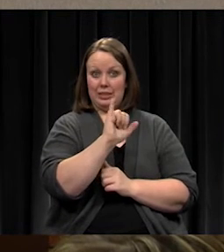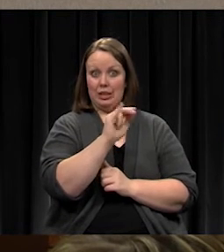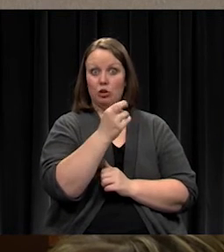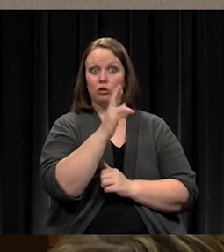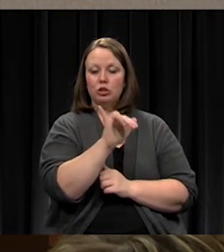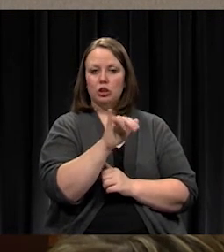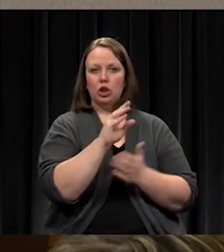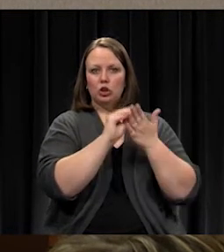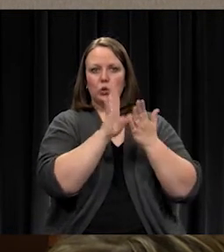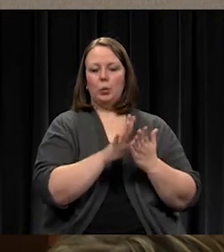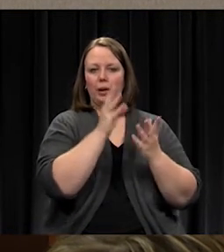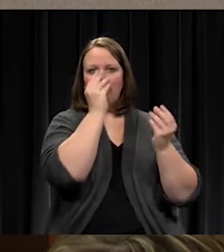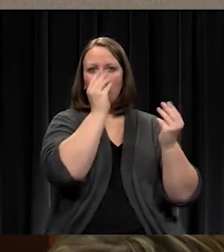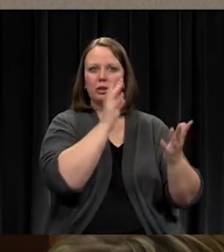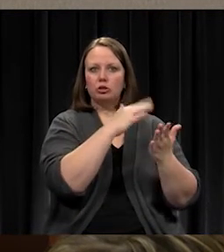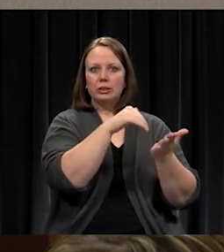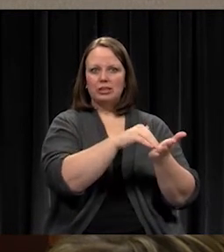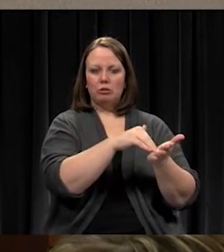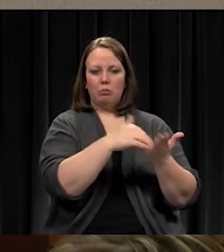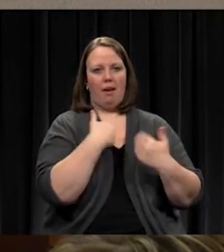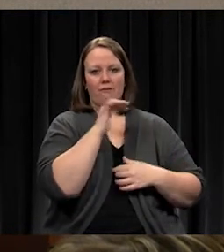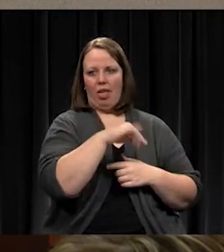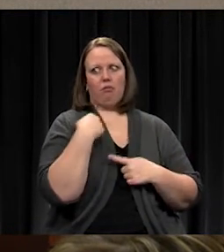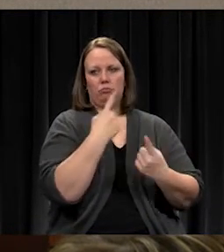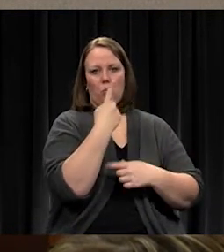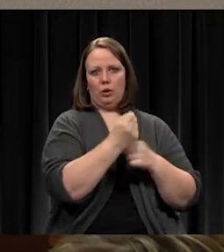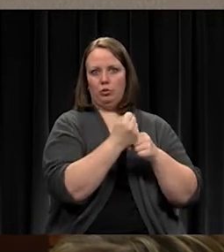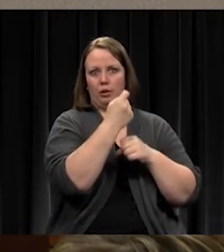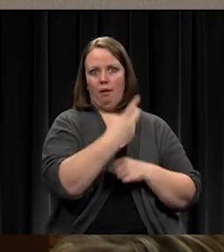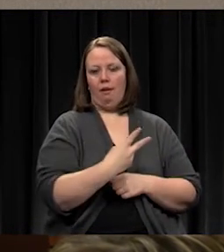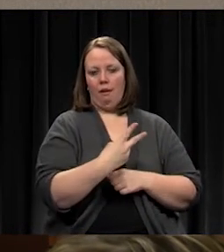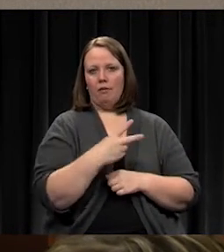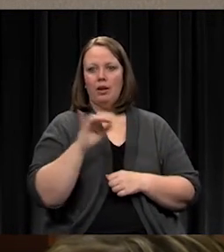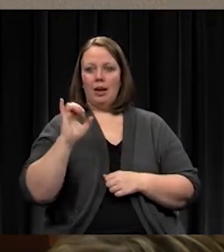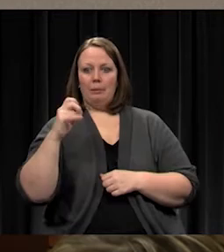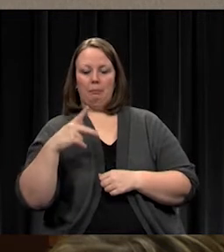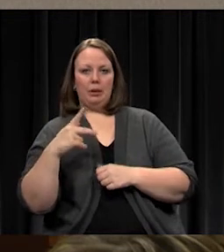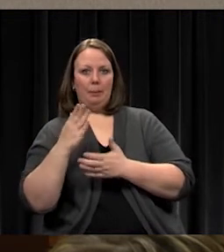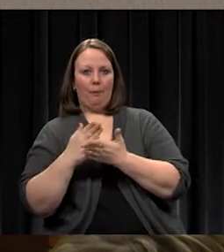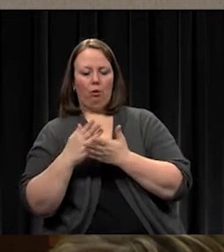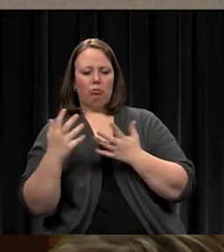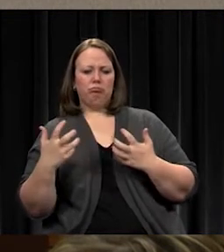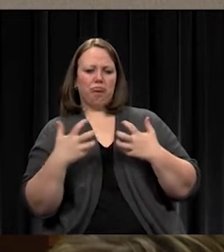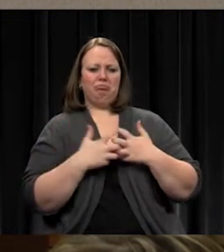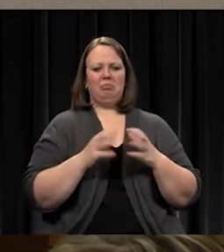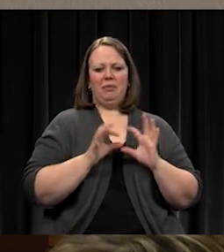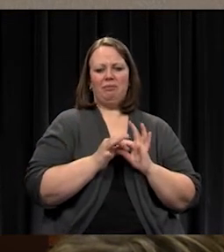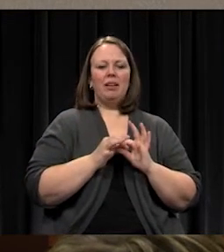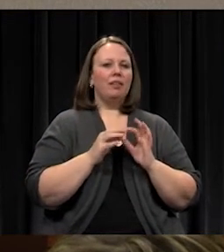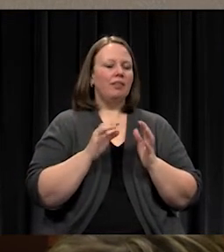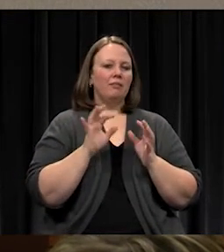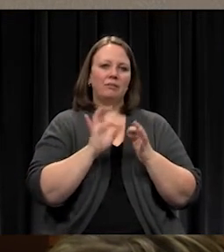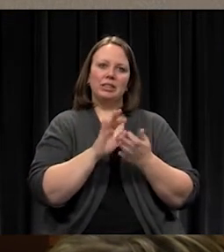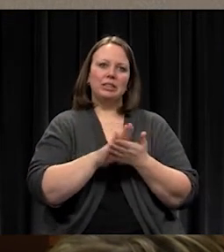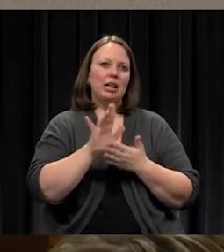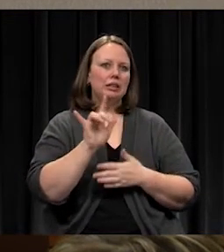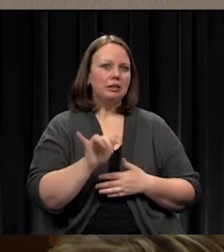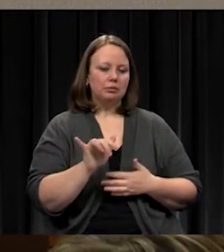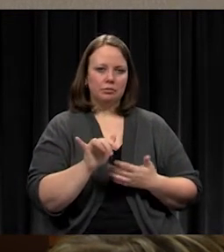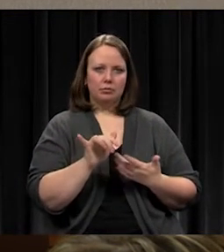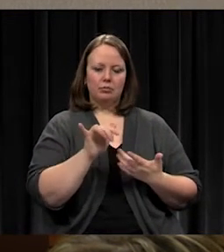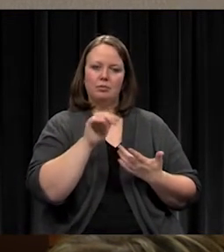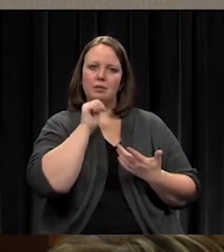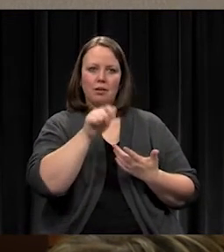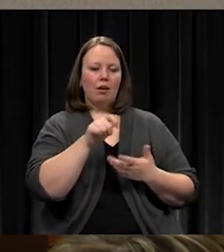going live now for a year and a half. It fits very nicely with that package. There's no push and pull of data